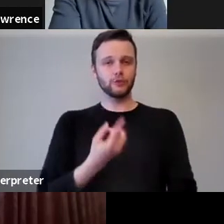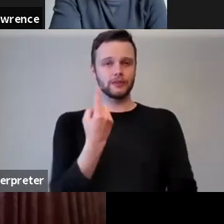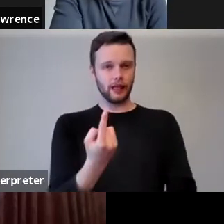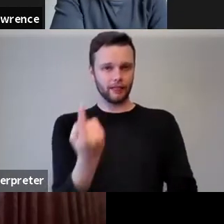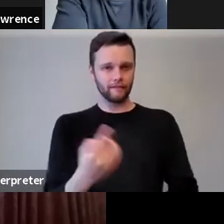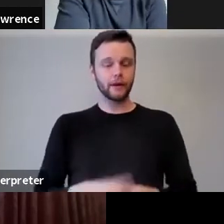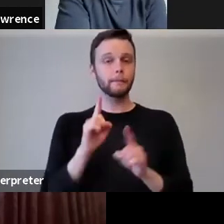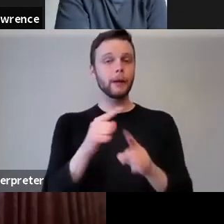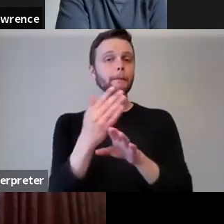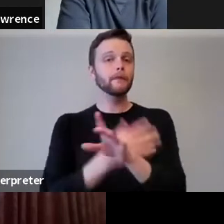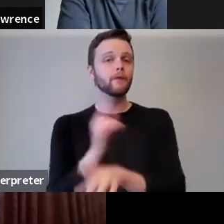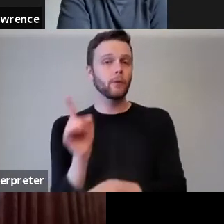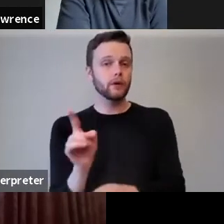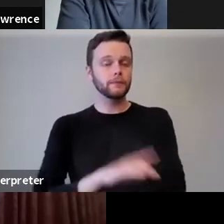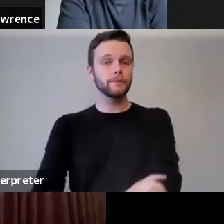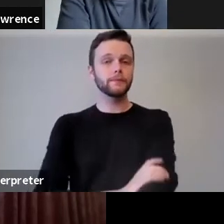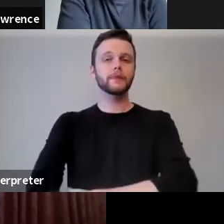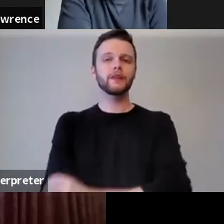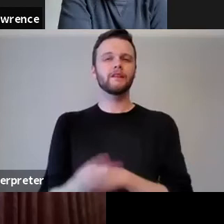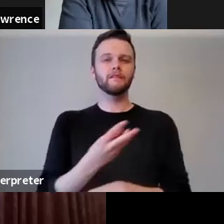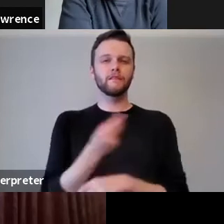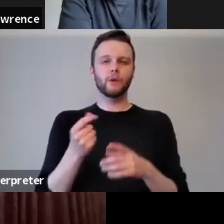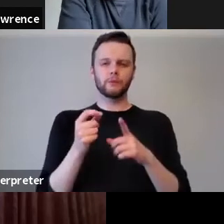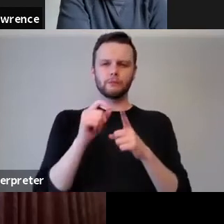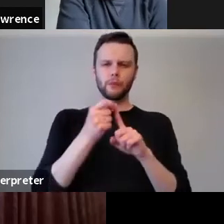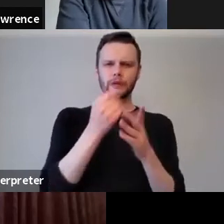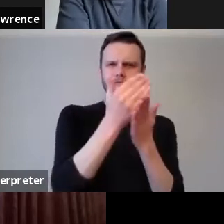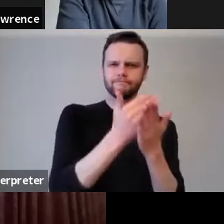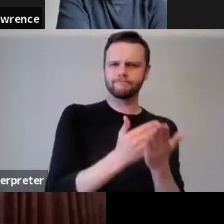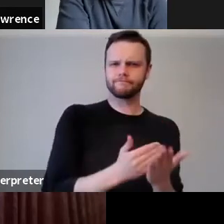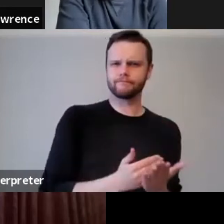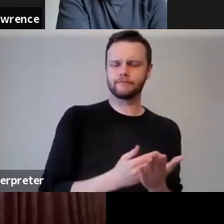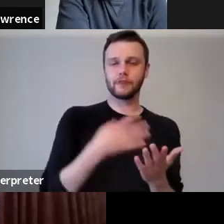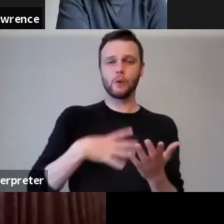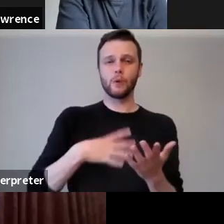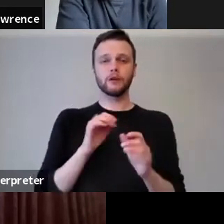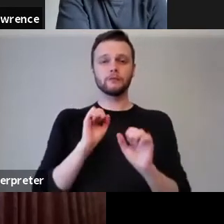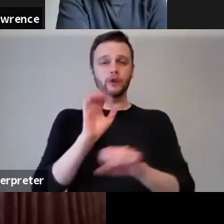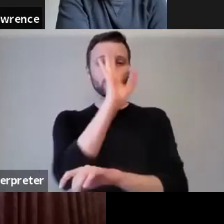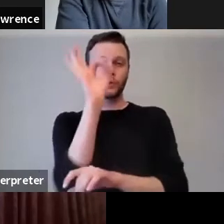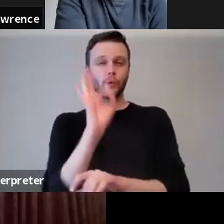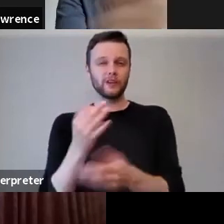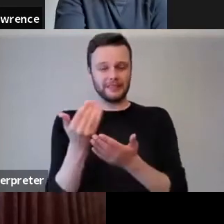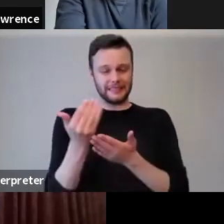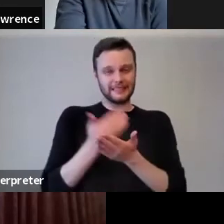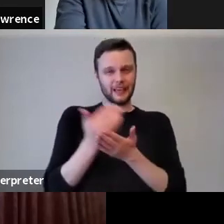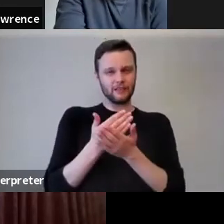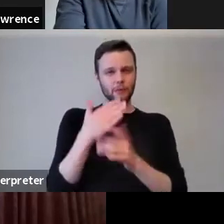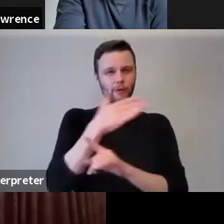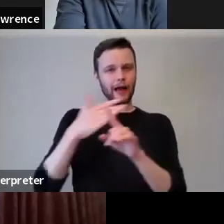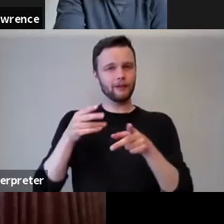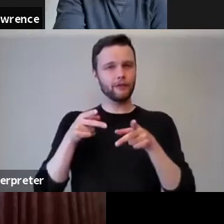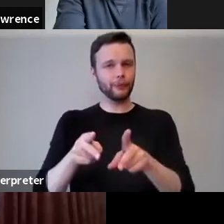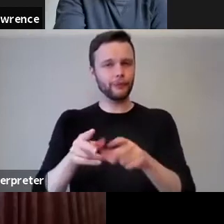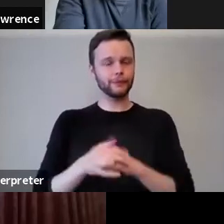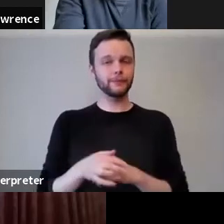But before we begin, a couple of housekeeping points. I'd ask you to save your questions until about halfway through. I'll do